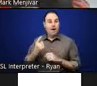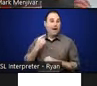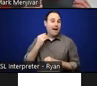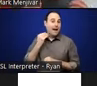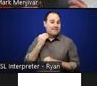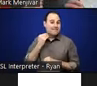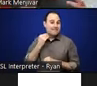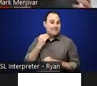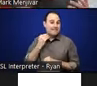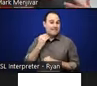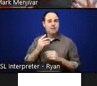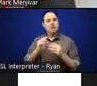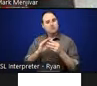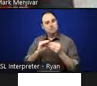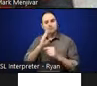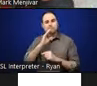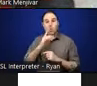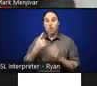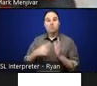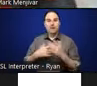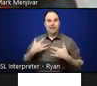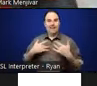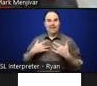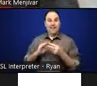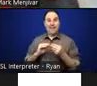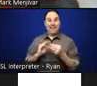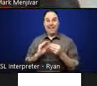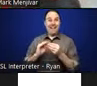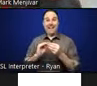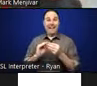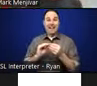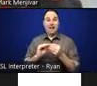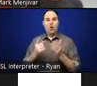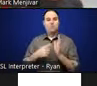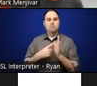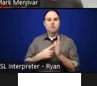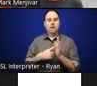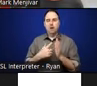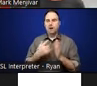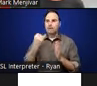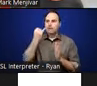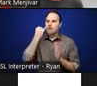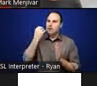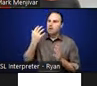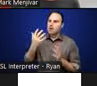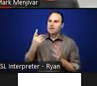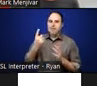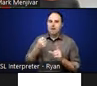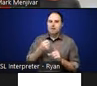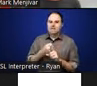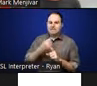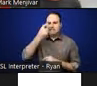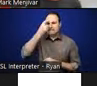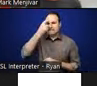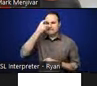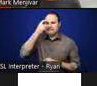starts, the way that people speed up when they get excited, or the way that they slow down, right? When something is maybe harder, or they're